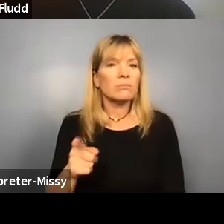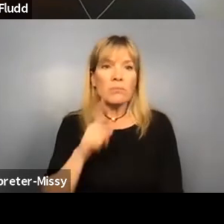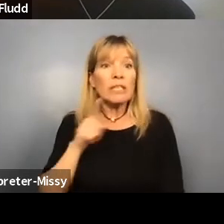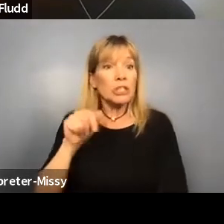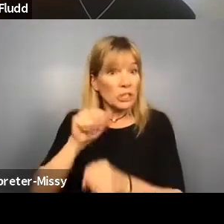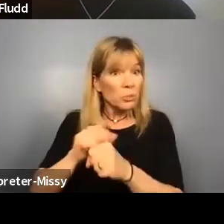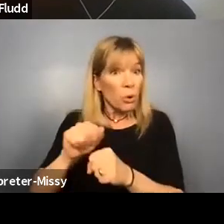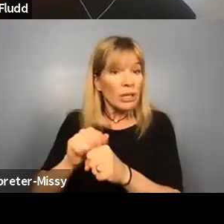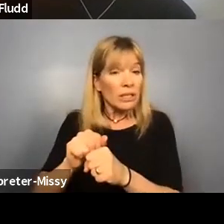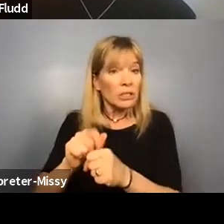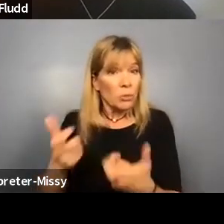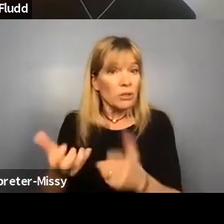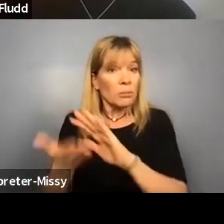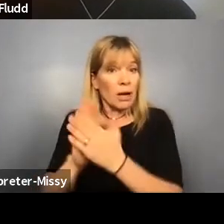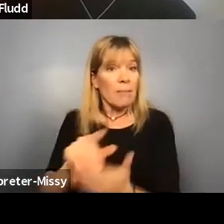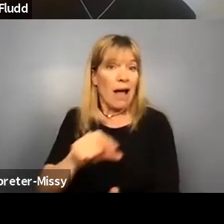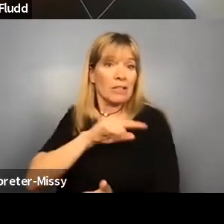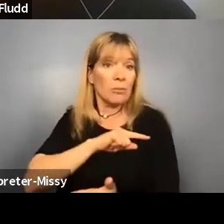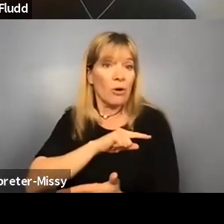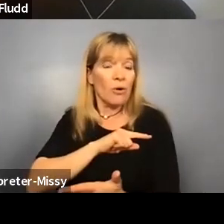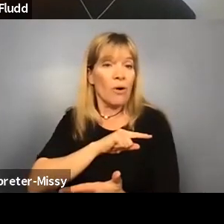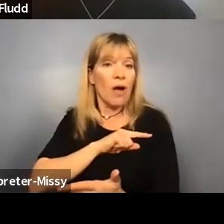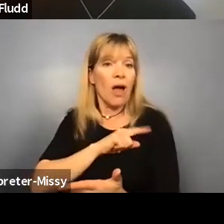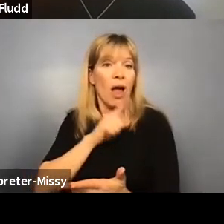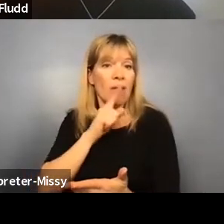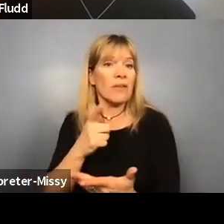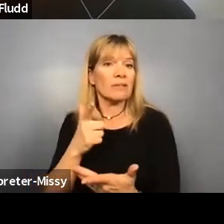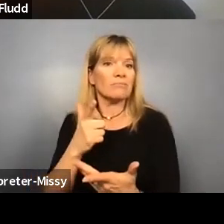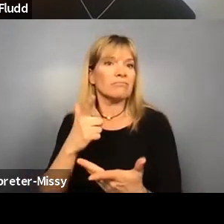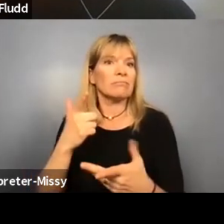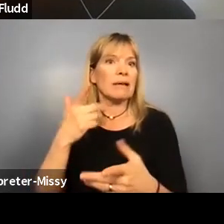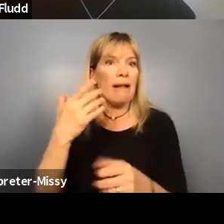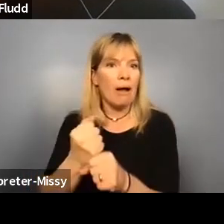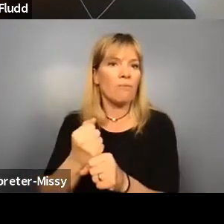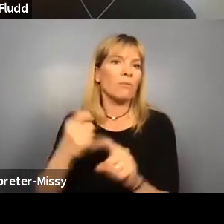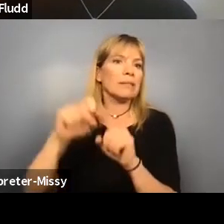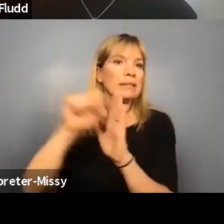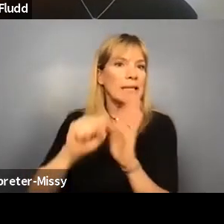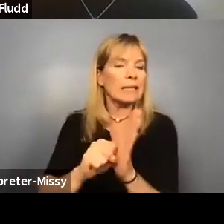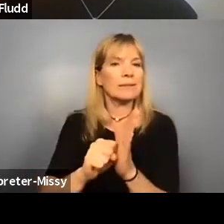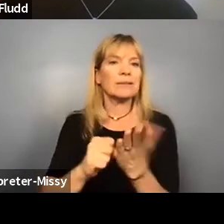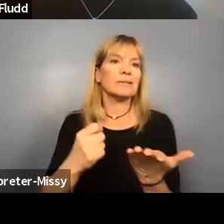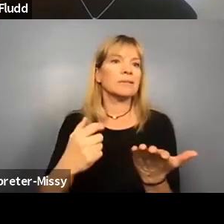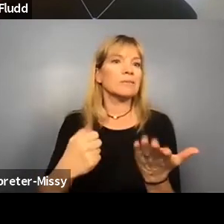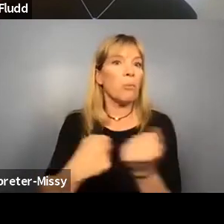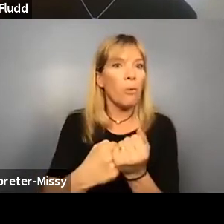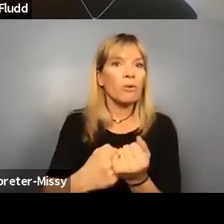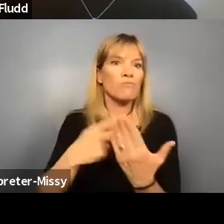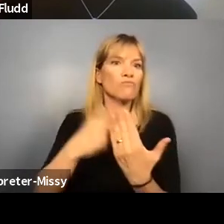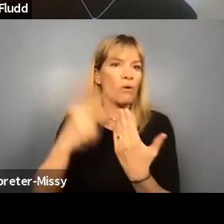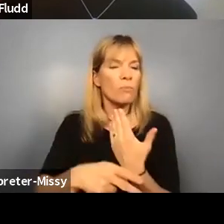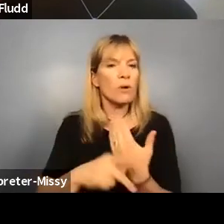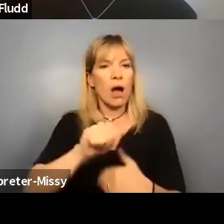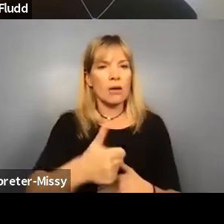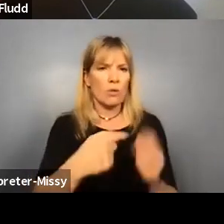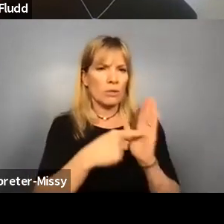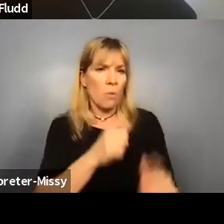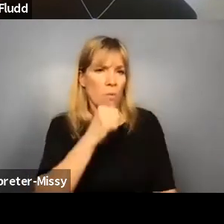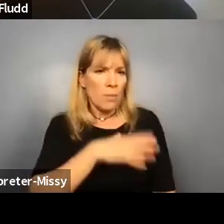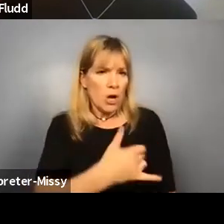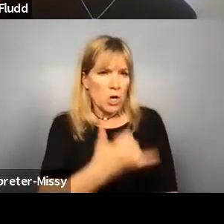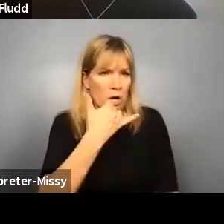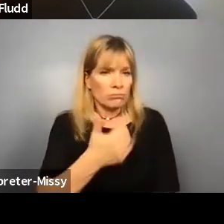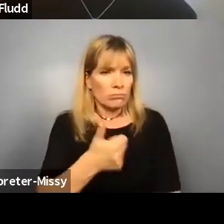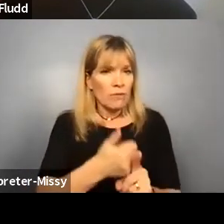to become eligible and get on our states and home support services program. Another example, a woman called us, she's